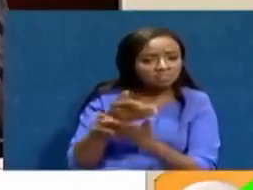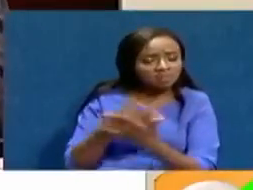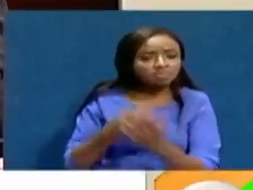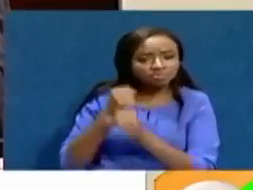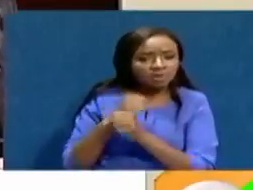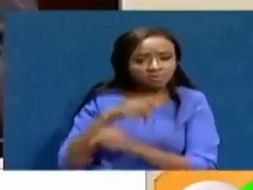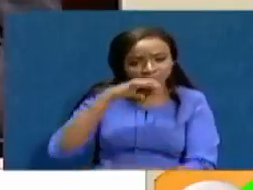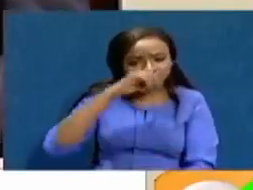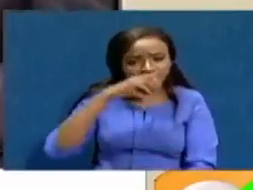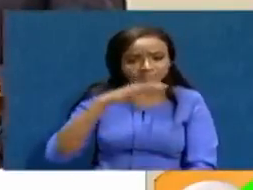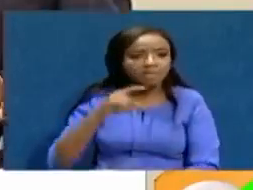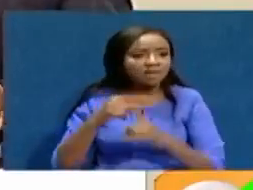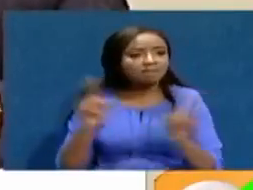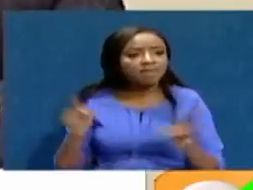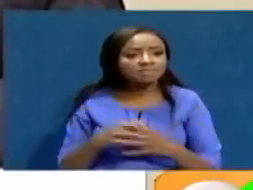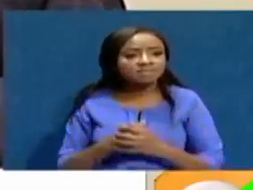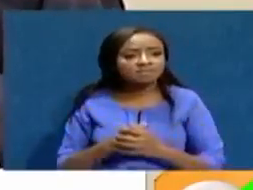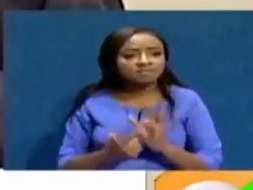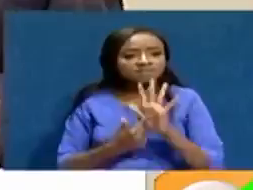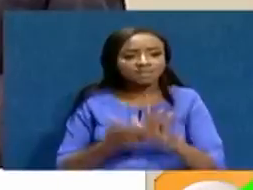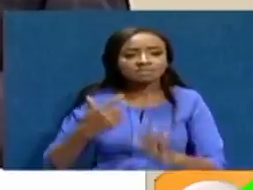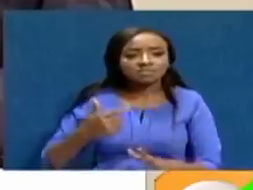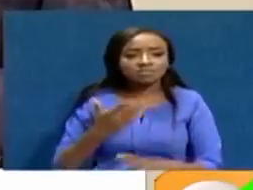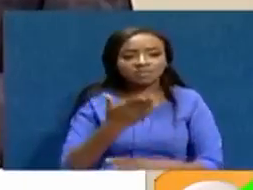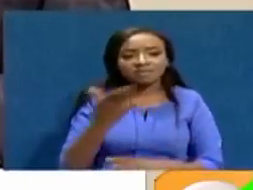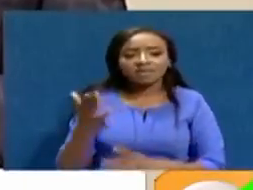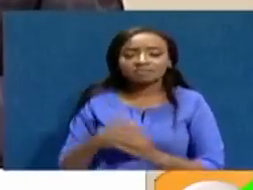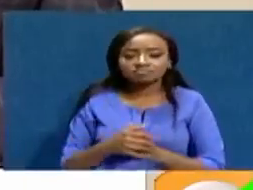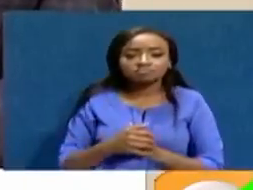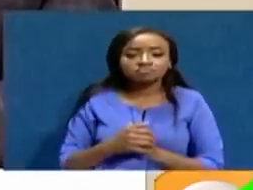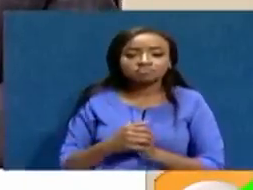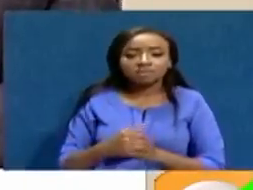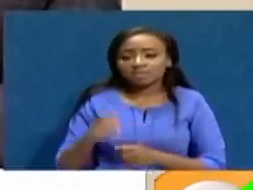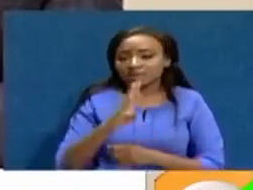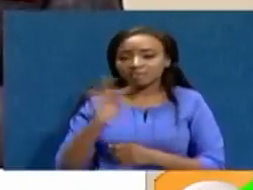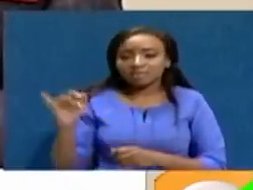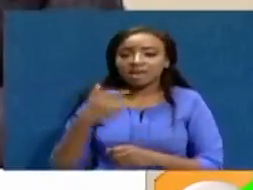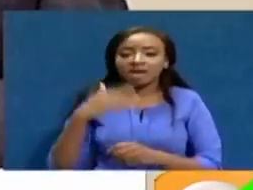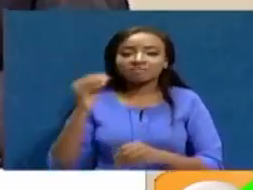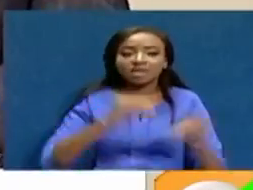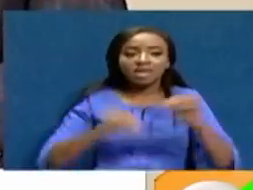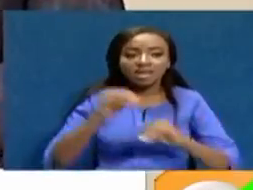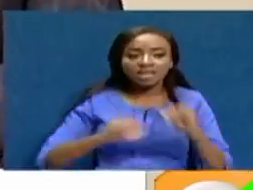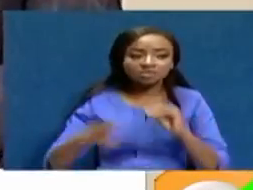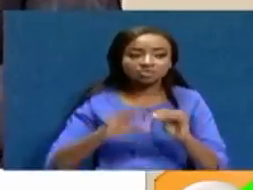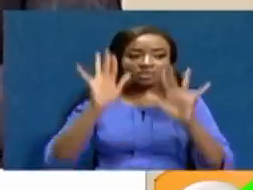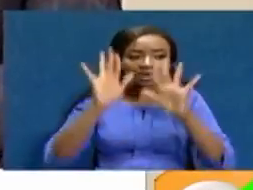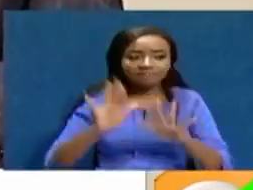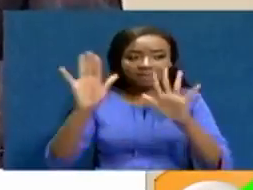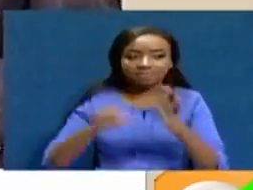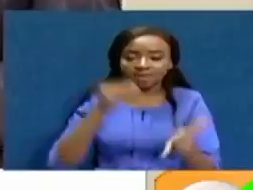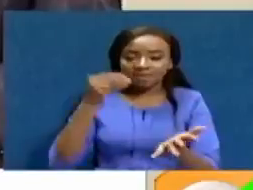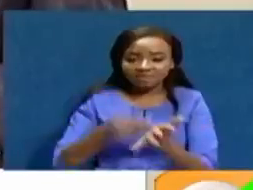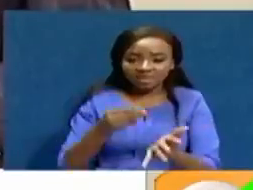problem is they haven't been passed. We've been working, for example, on the Political Parties Primary Bill, the Election Campaign Financing Bill, Amendment